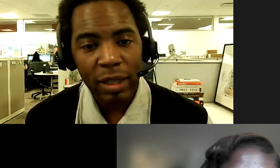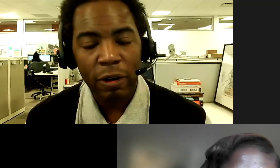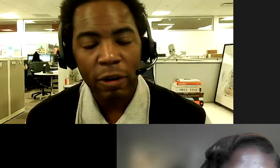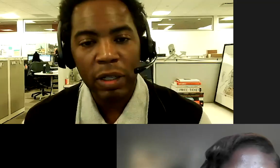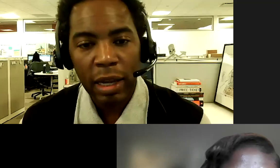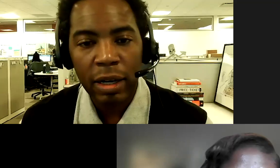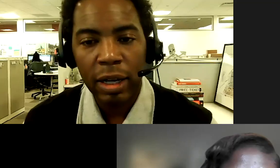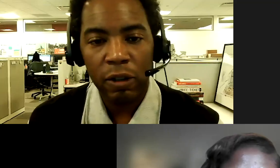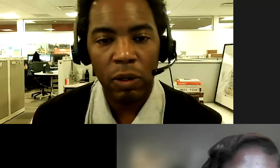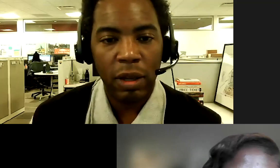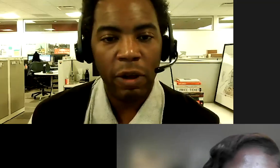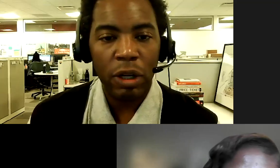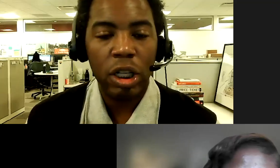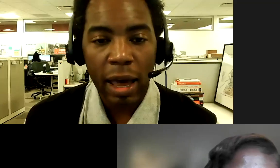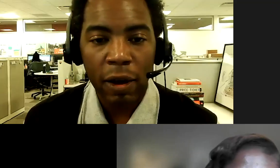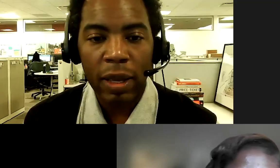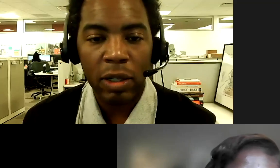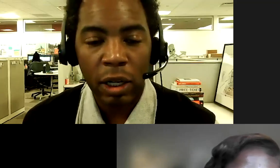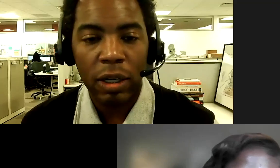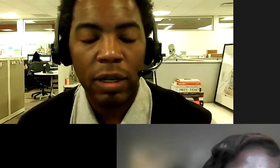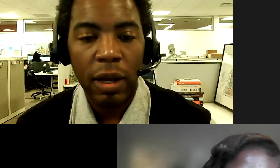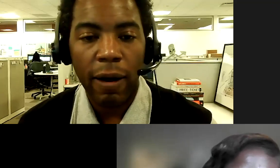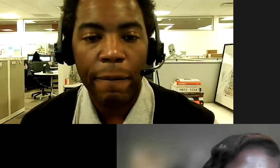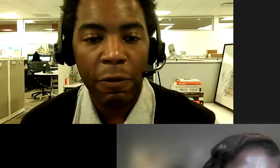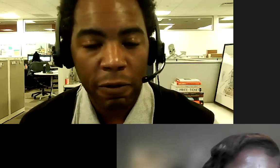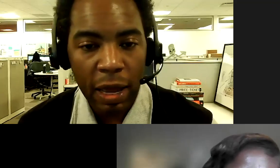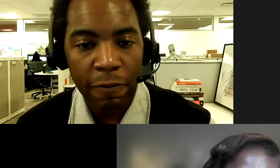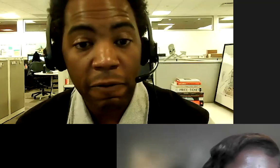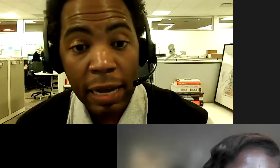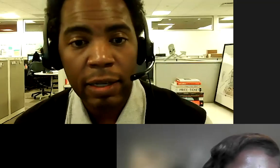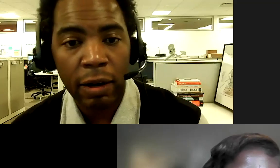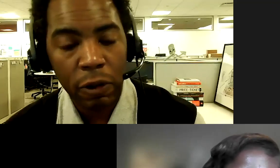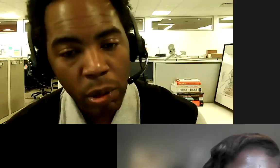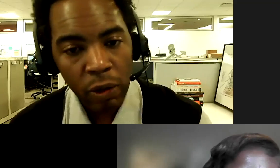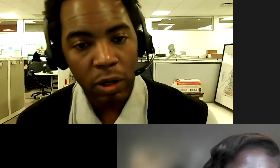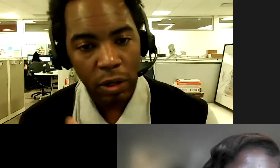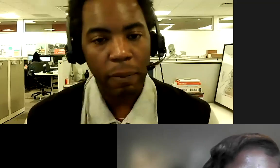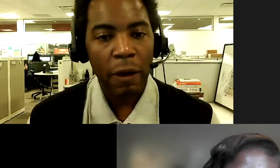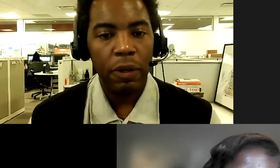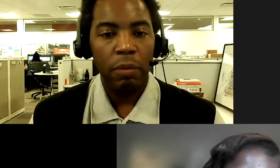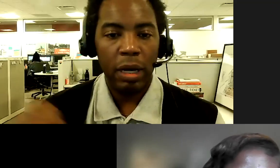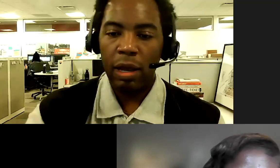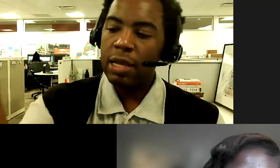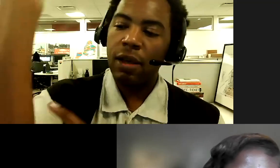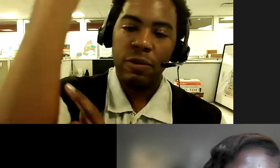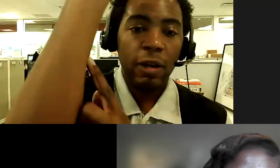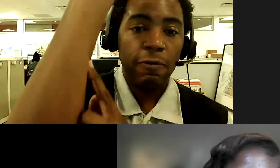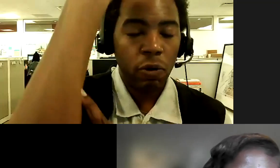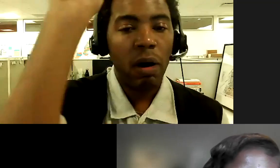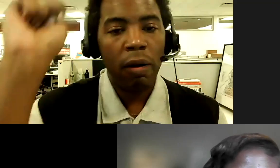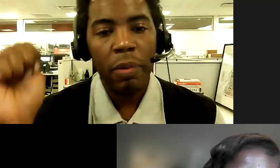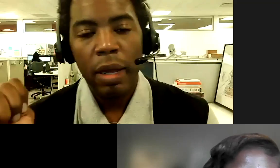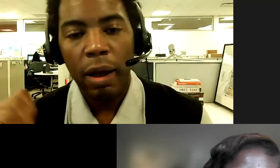the surface layers of the skin. So it's a very shallow injection, um, of the, of the vaccine of a smaller amount, but, uh, in the